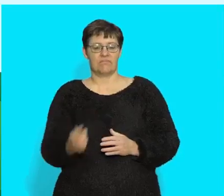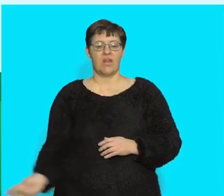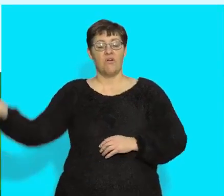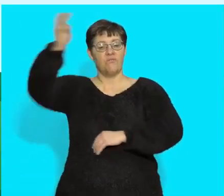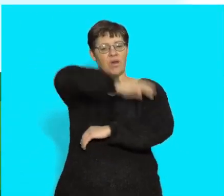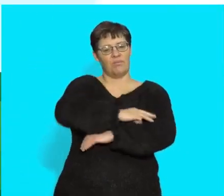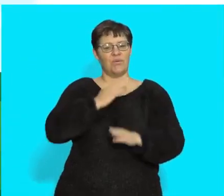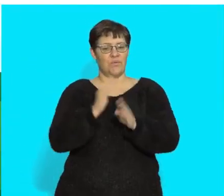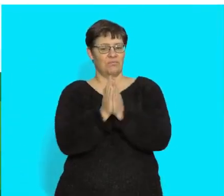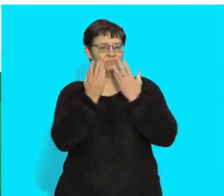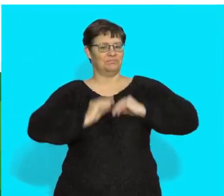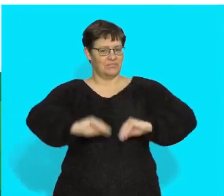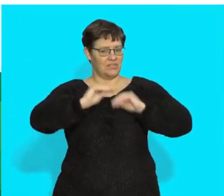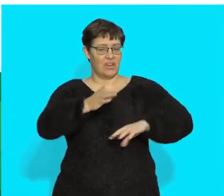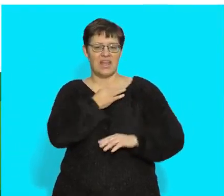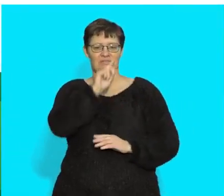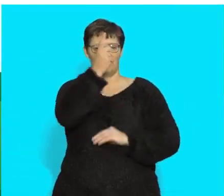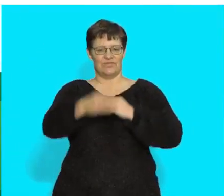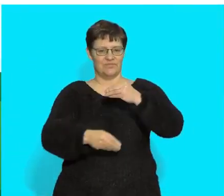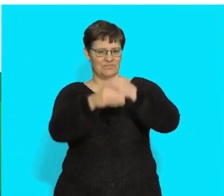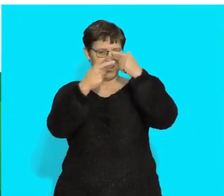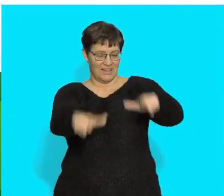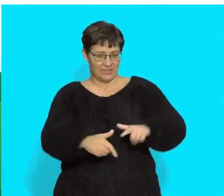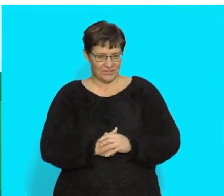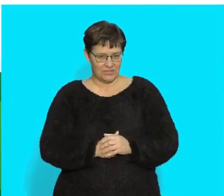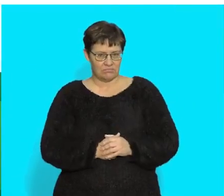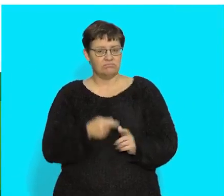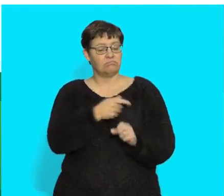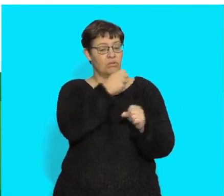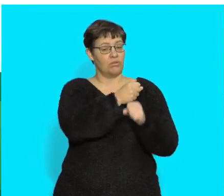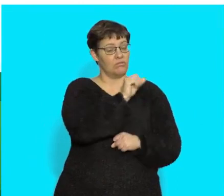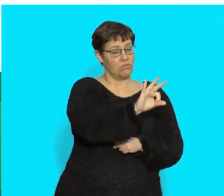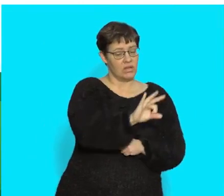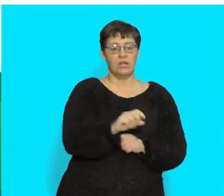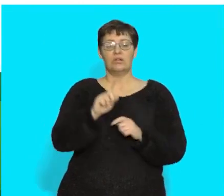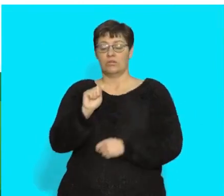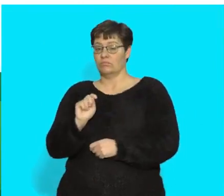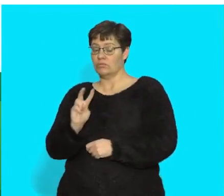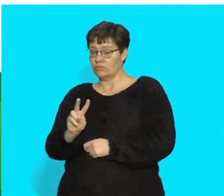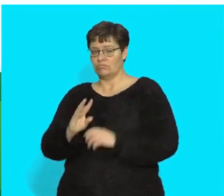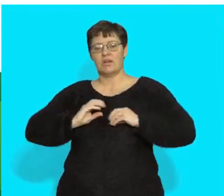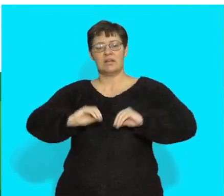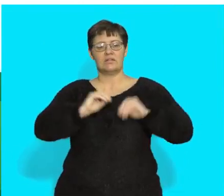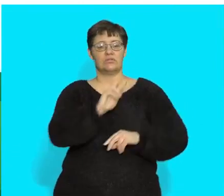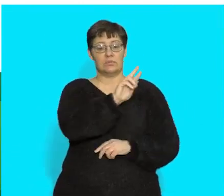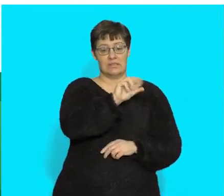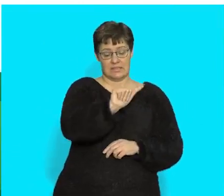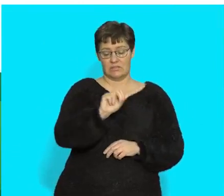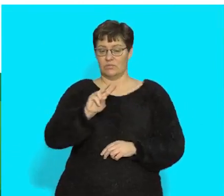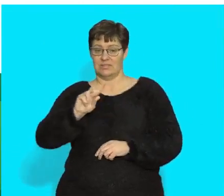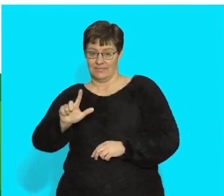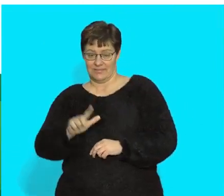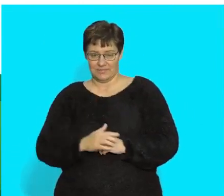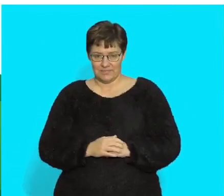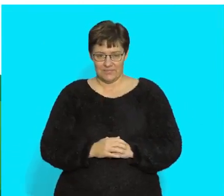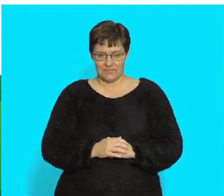This is a Rainbow Workbook lesson for English First Additional Language, Grade 3, Term 2, Lessons 26 and